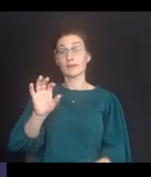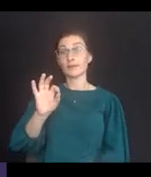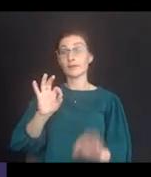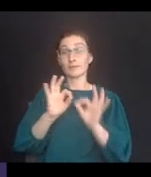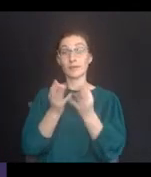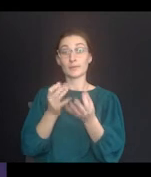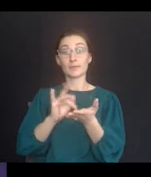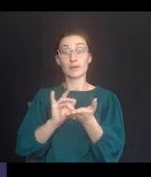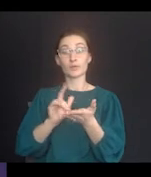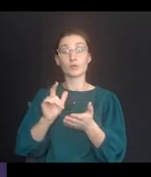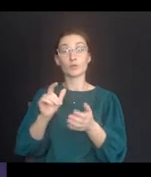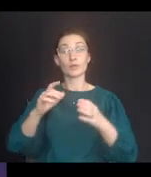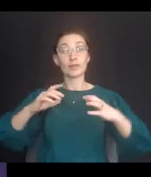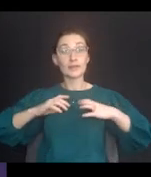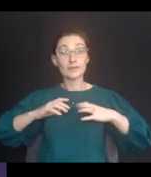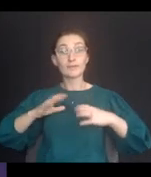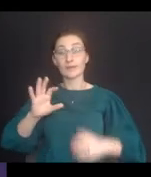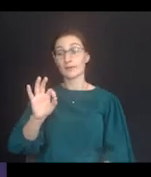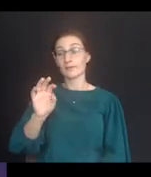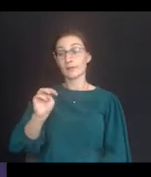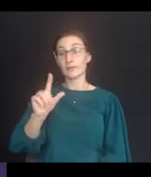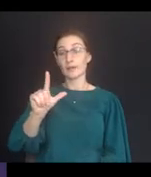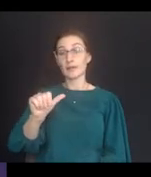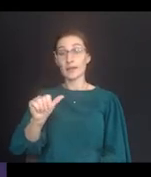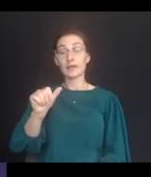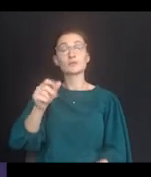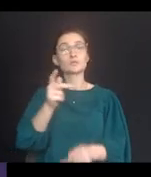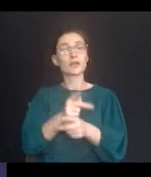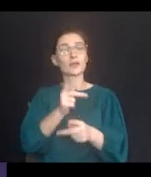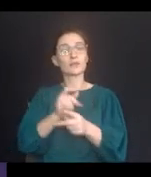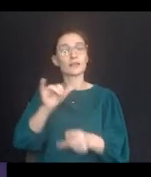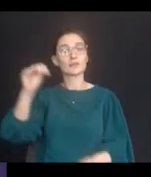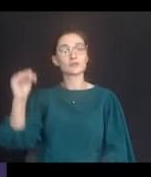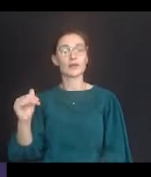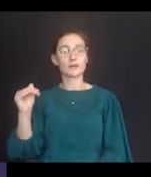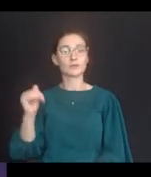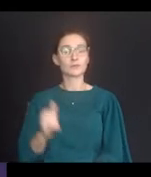take FMLA to care for her child over the summer as a result.